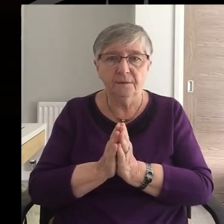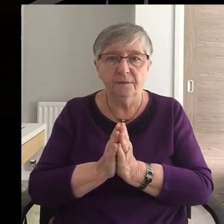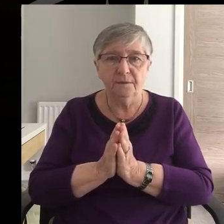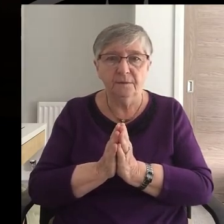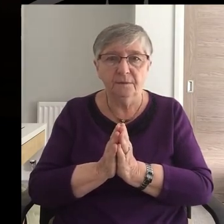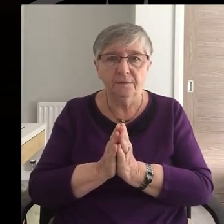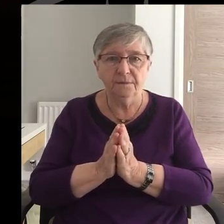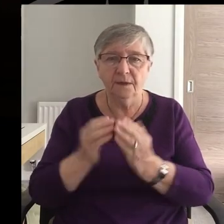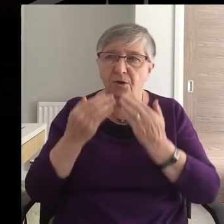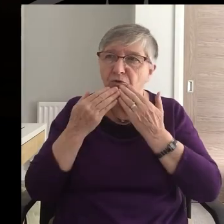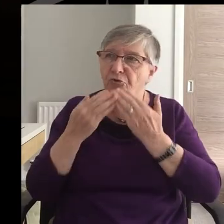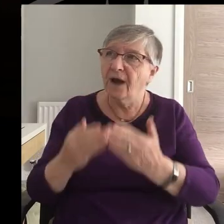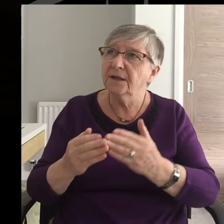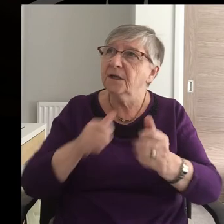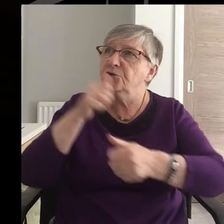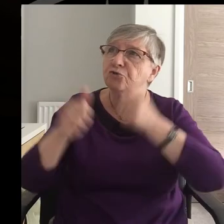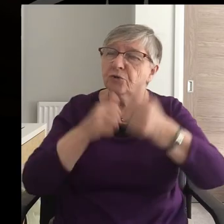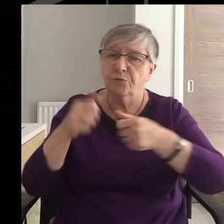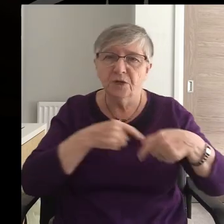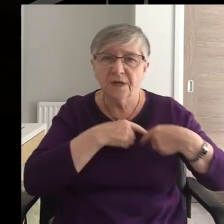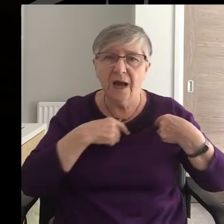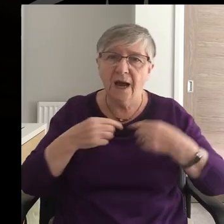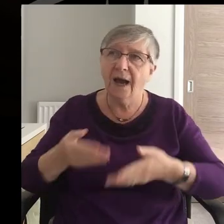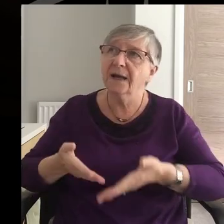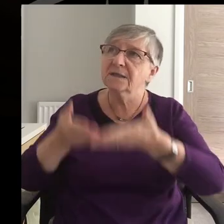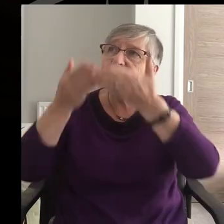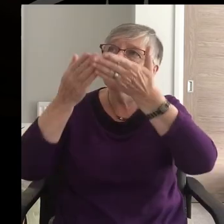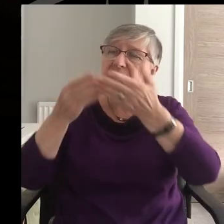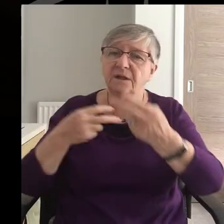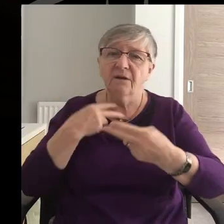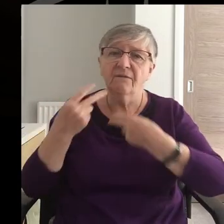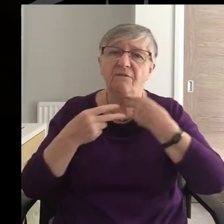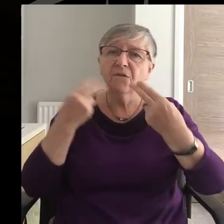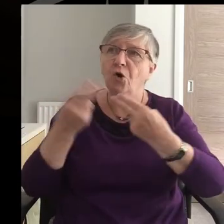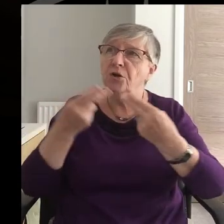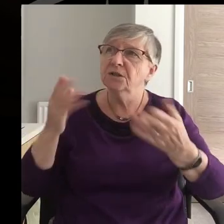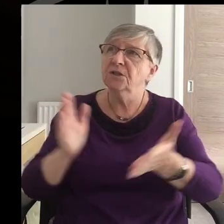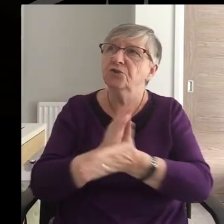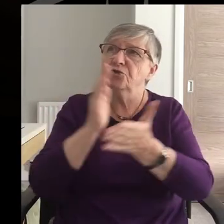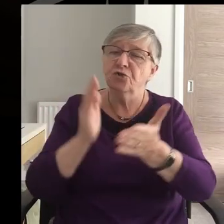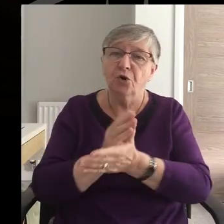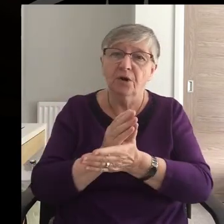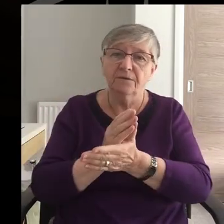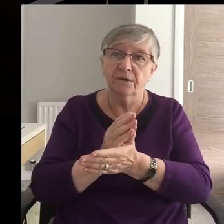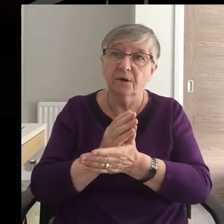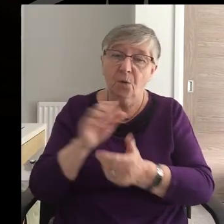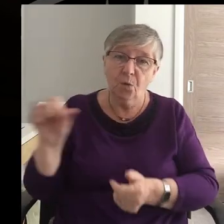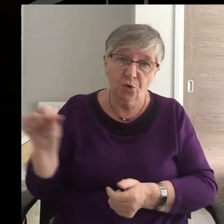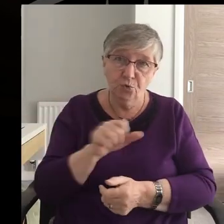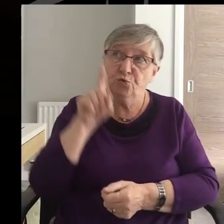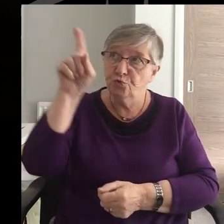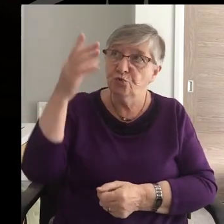Gratitude and praise Hearts lifted high Voices full, joyful These are what you deserve